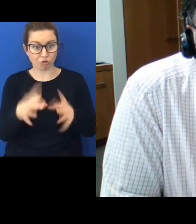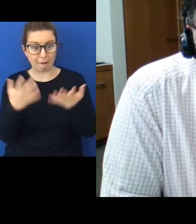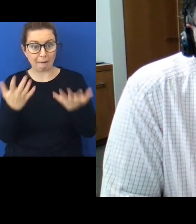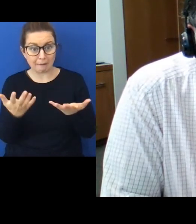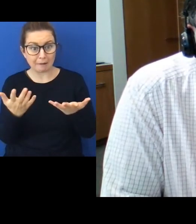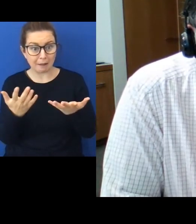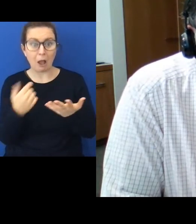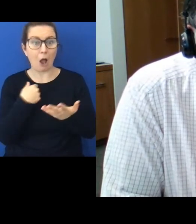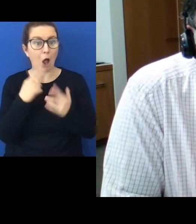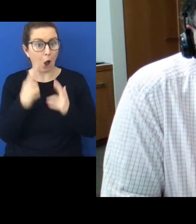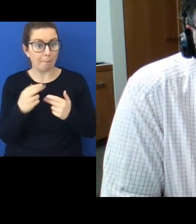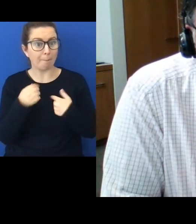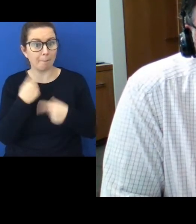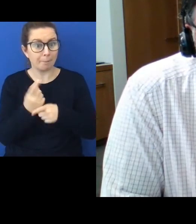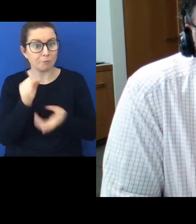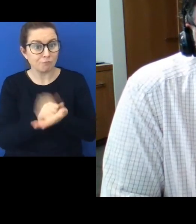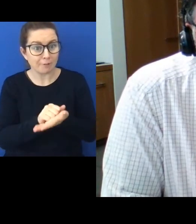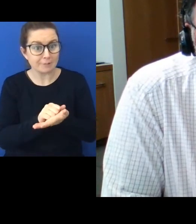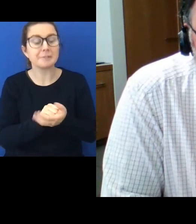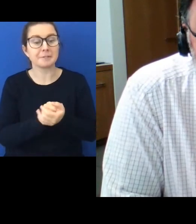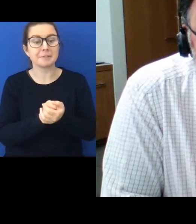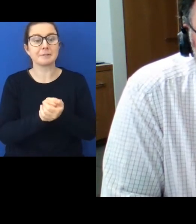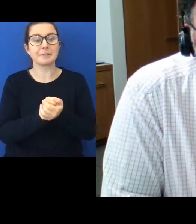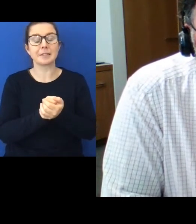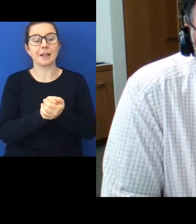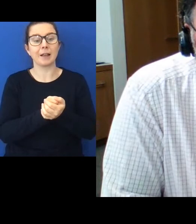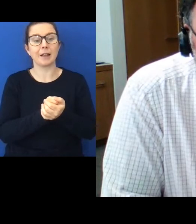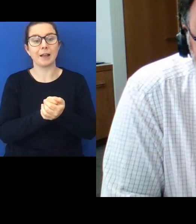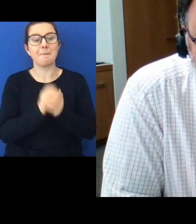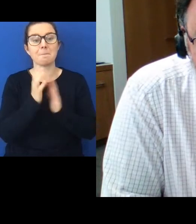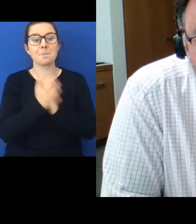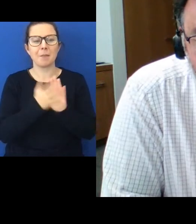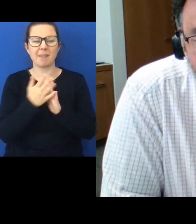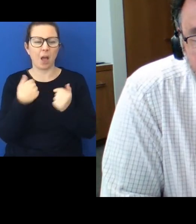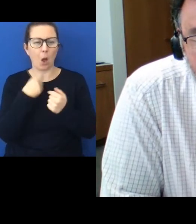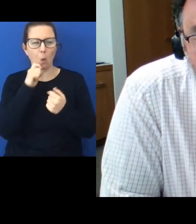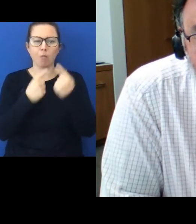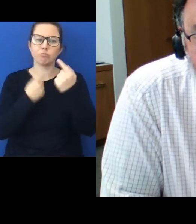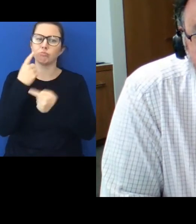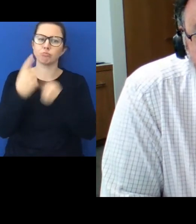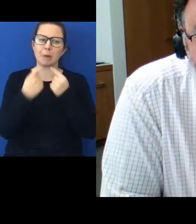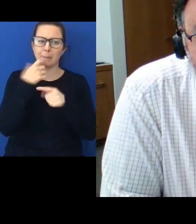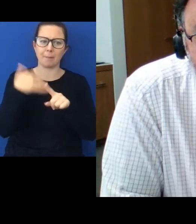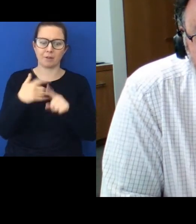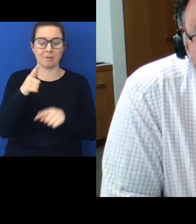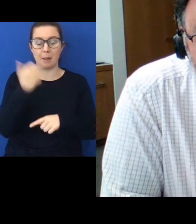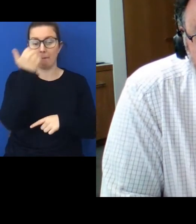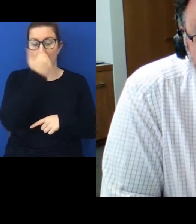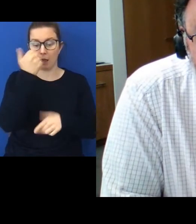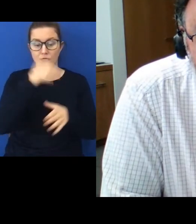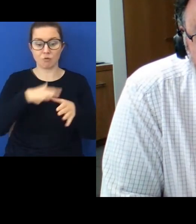I hope that's right, in which case you'll need a bit of a backgrounder. The Māori population